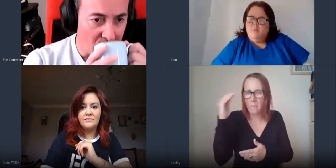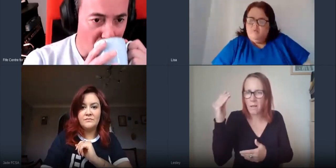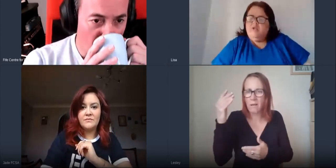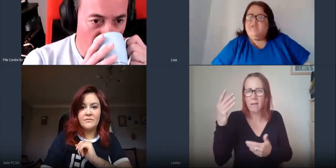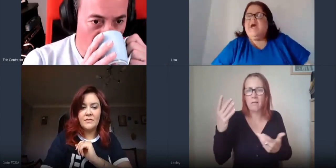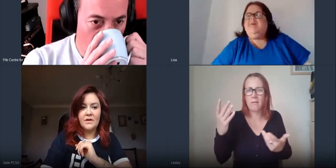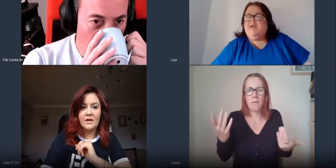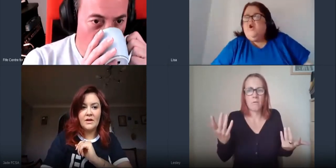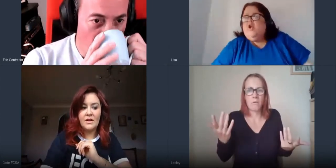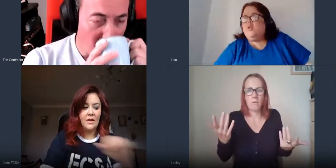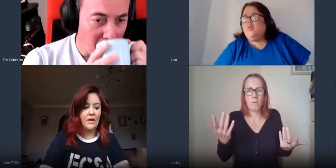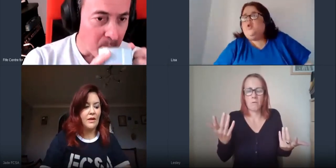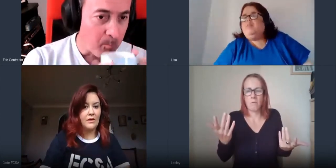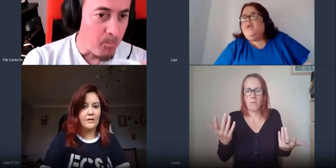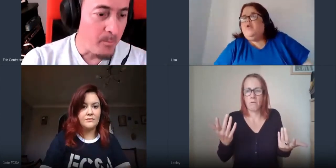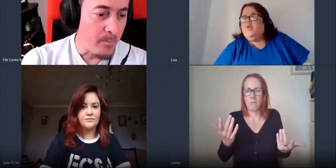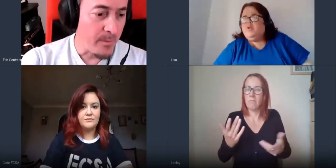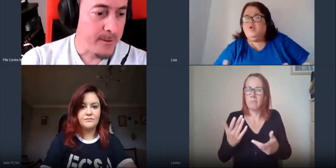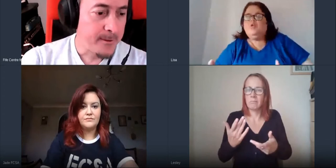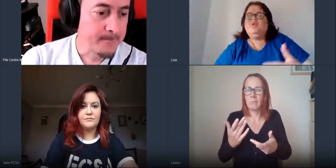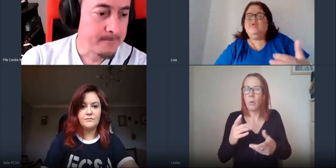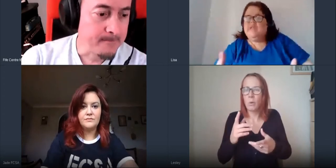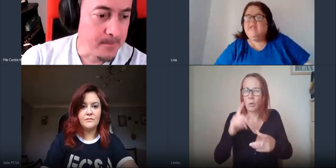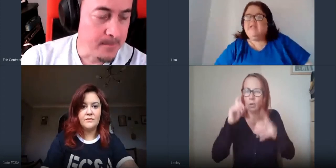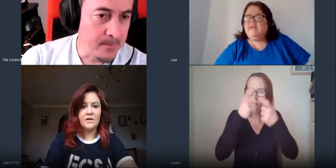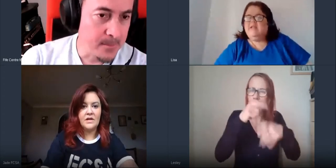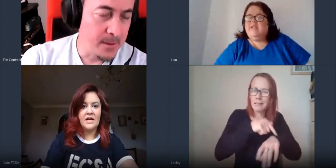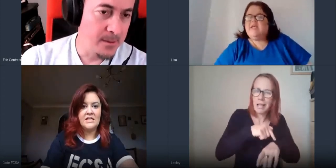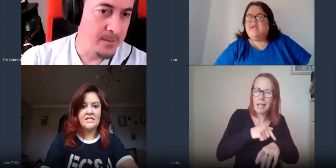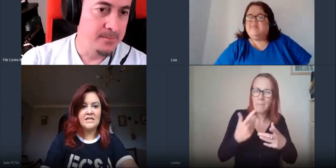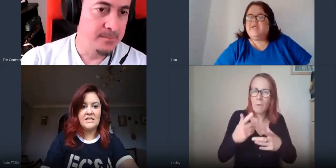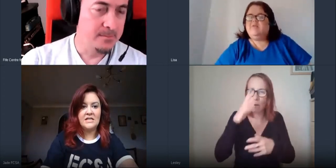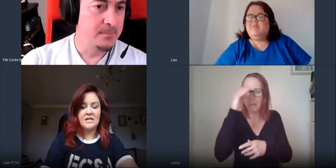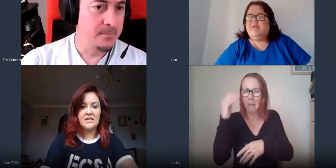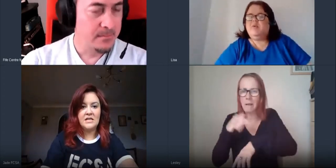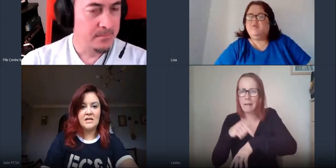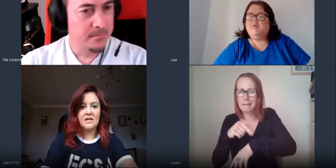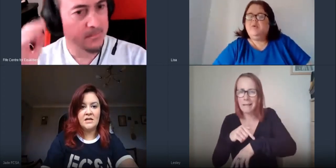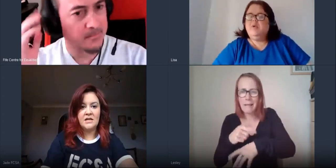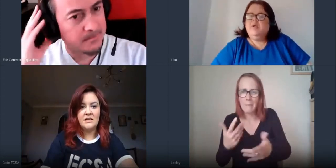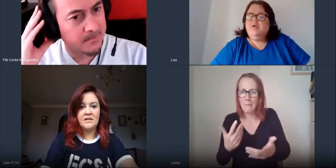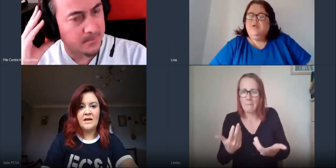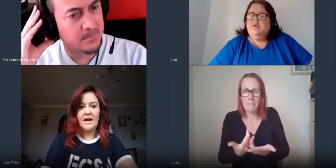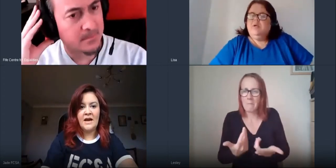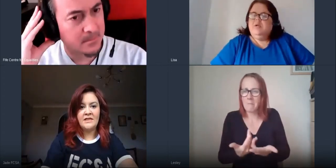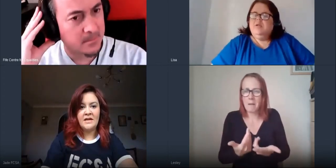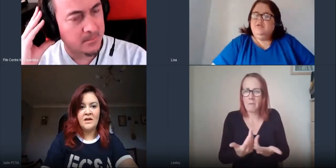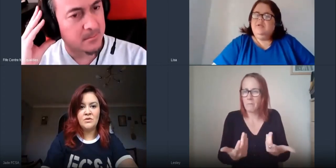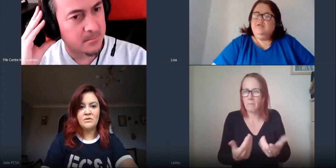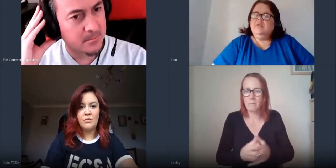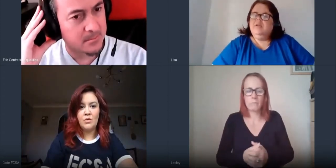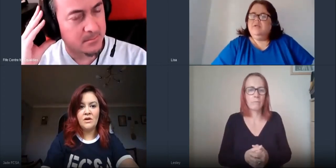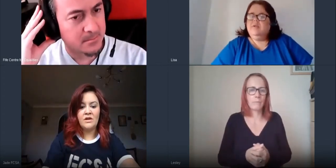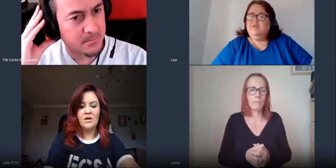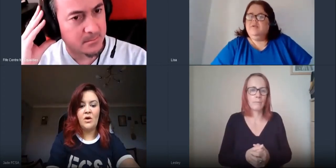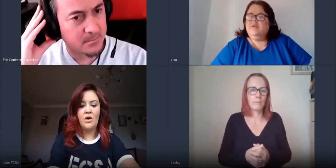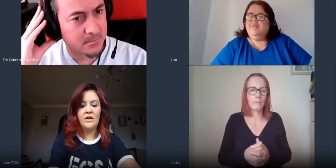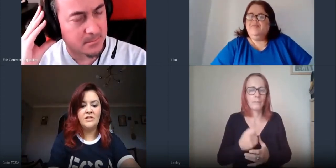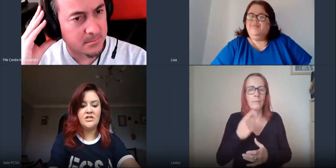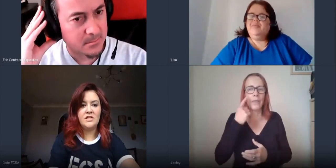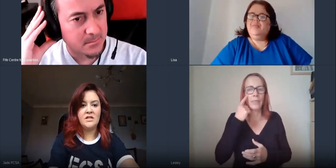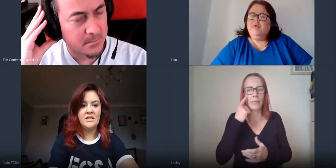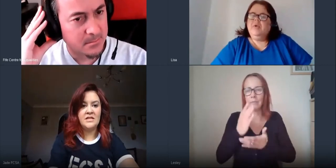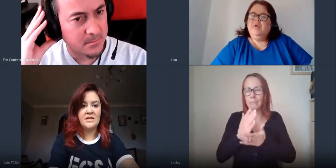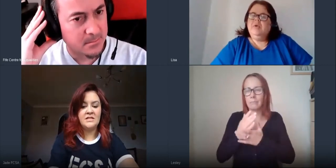that college would have been on you know to get these items out to people yeah i think it was more the college